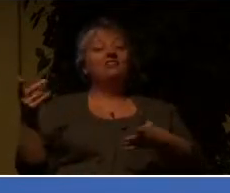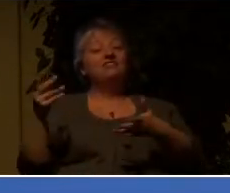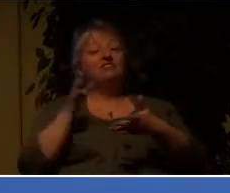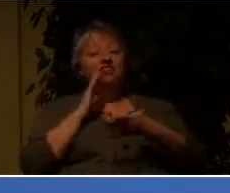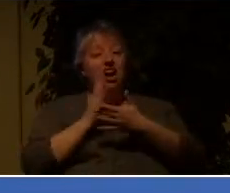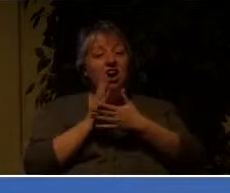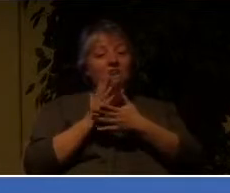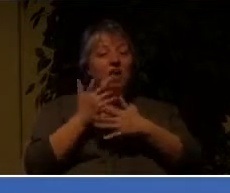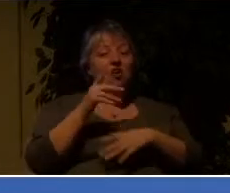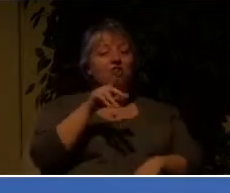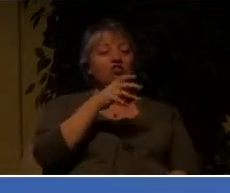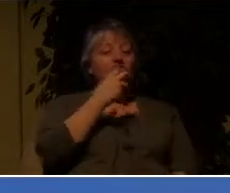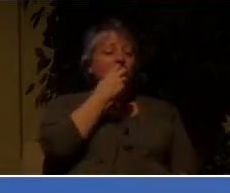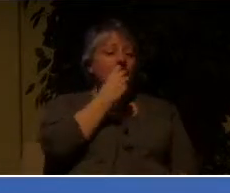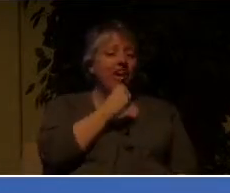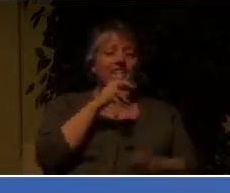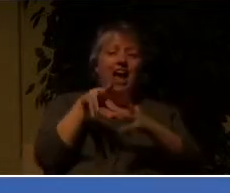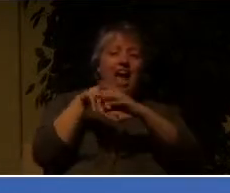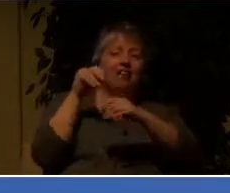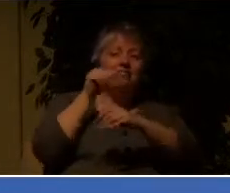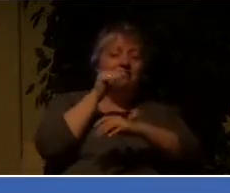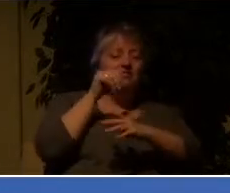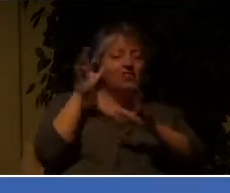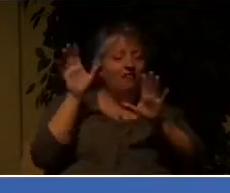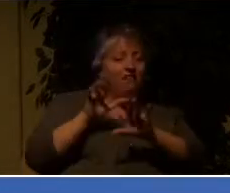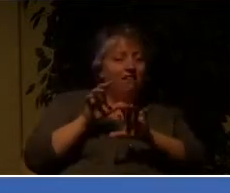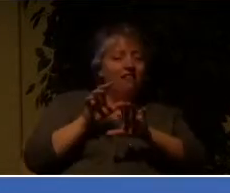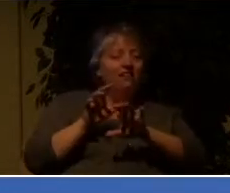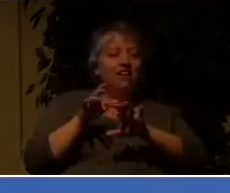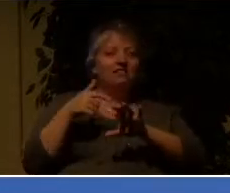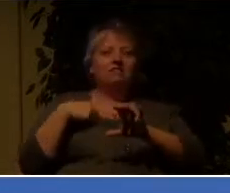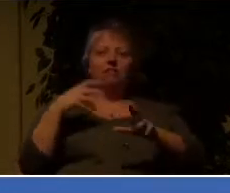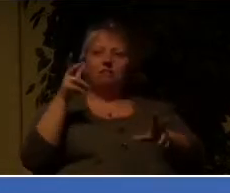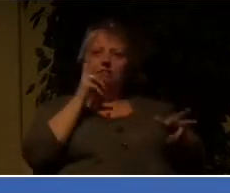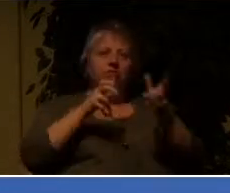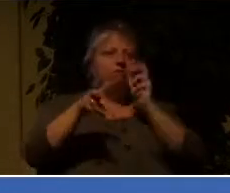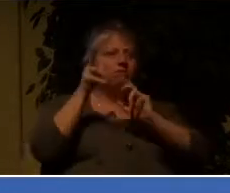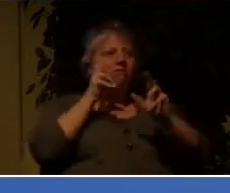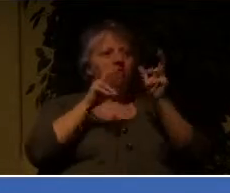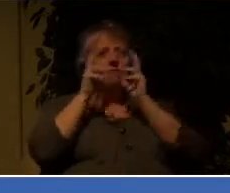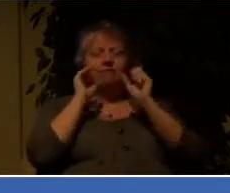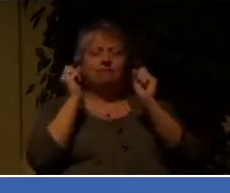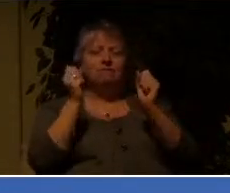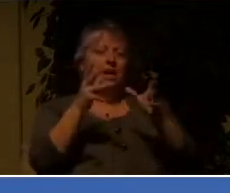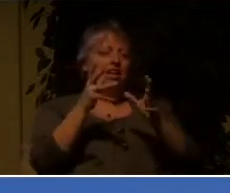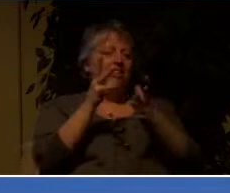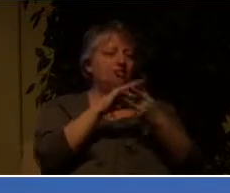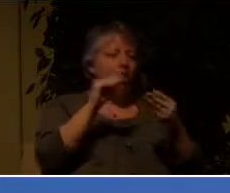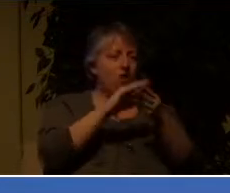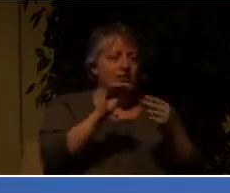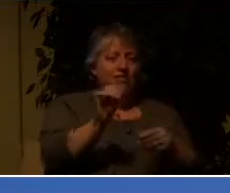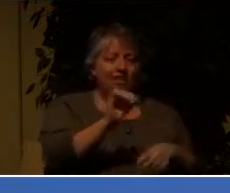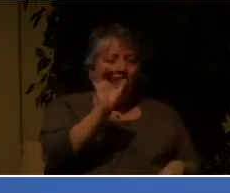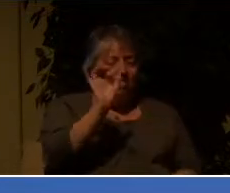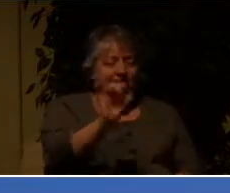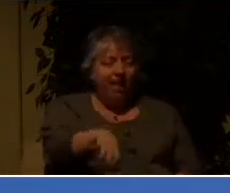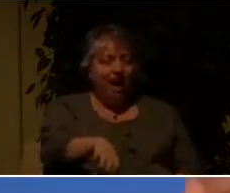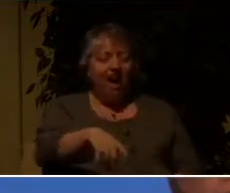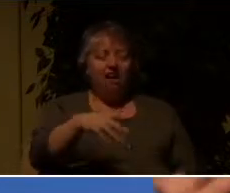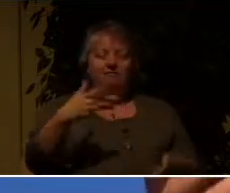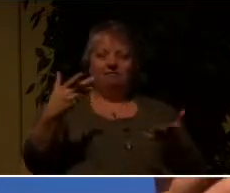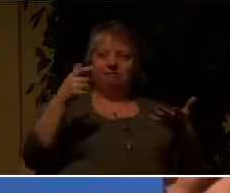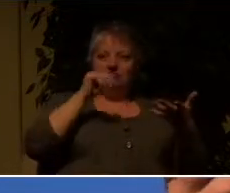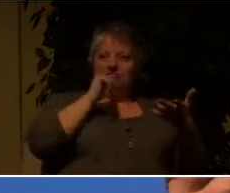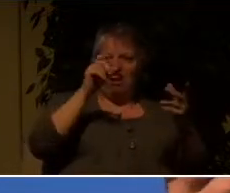more and more stories like that, God raising up in this community where in unexpected ways and in